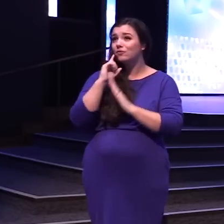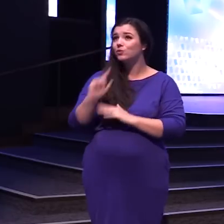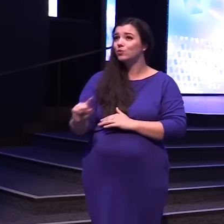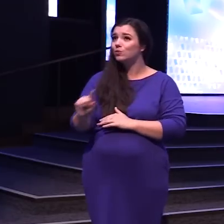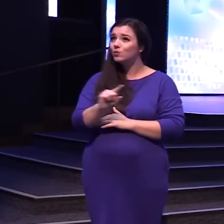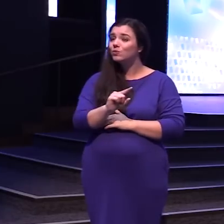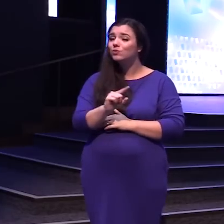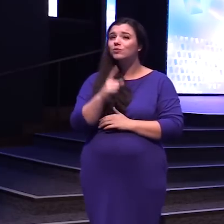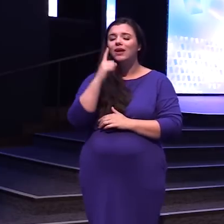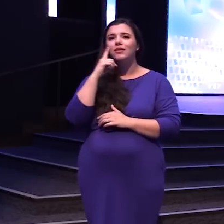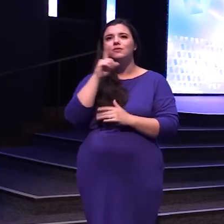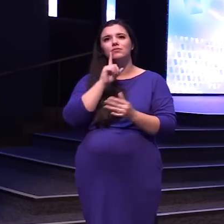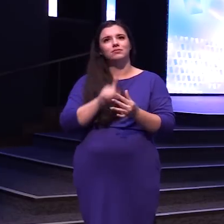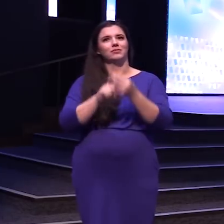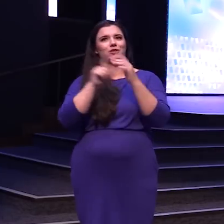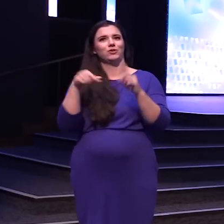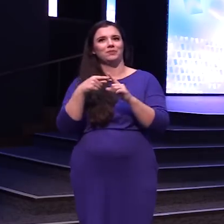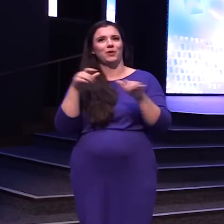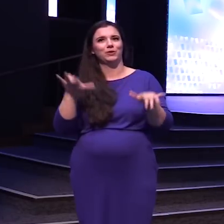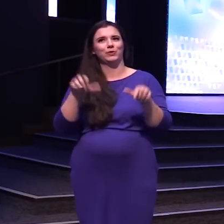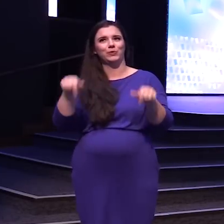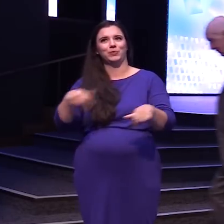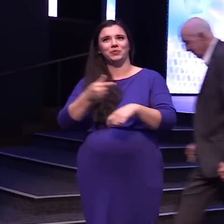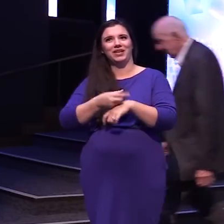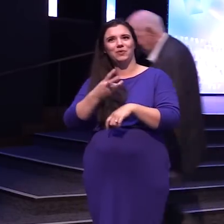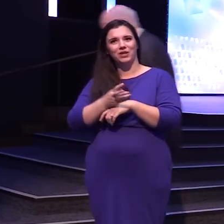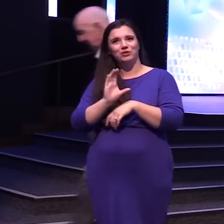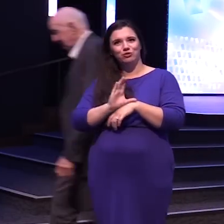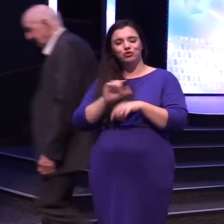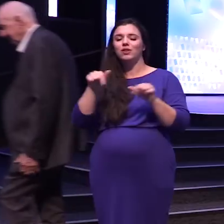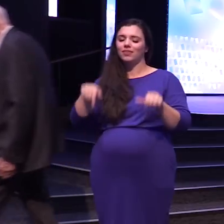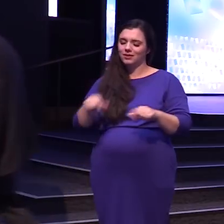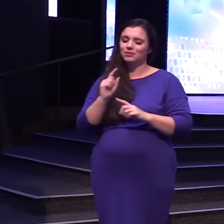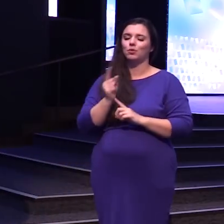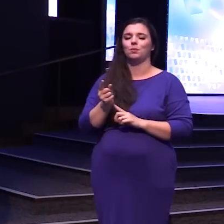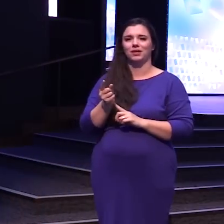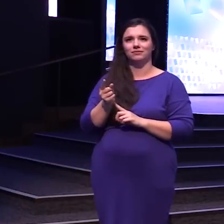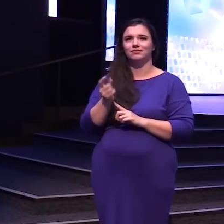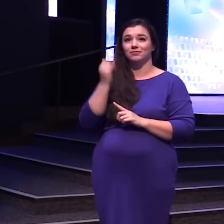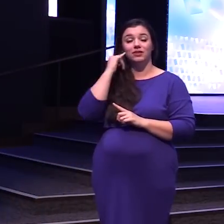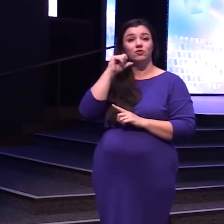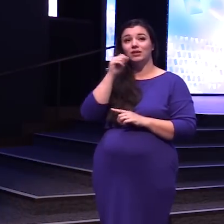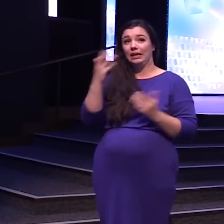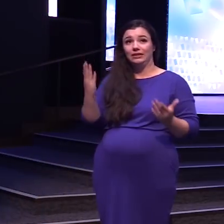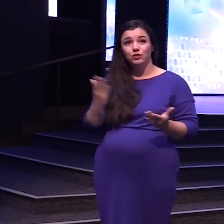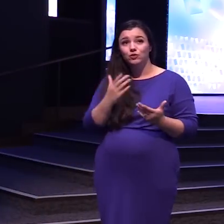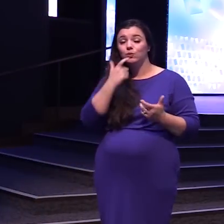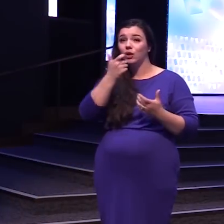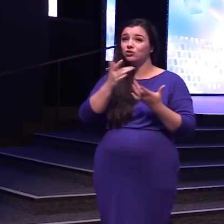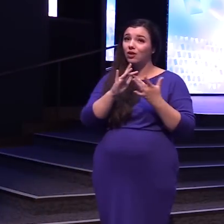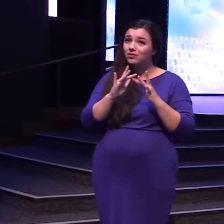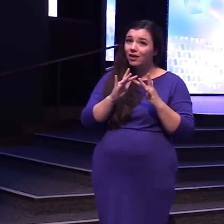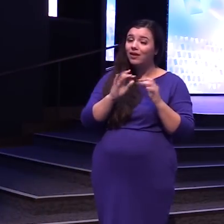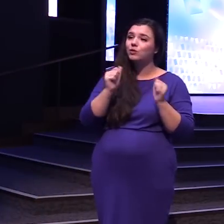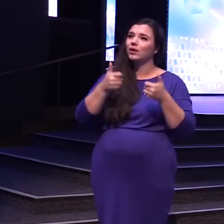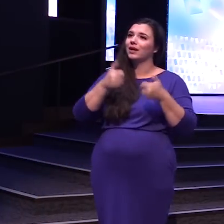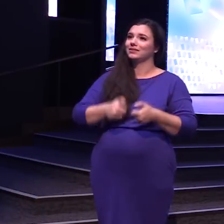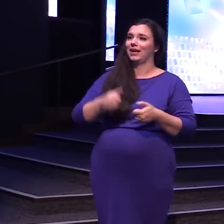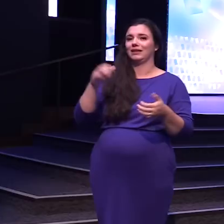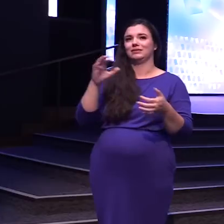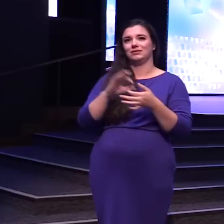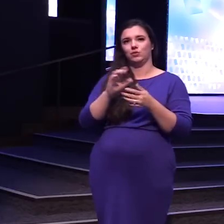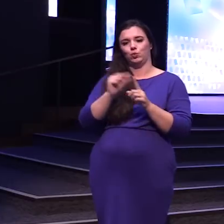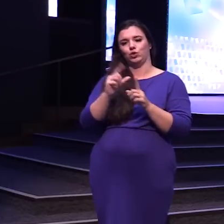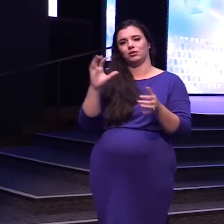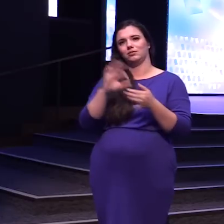Most Special Things About What We Do At Gateway Church Is This Moment And If You're Not In The Room Today And You're Watching With Us Online You Can Text Connect